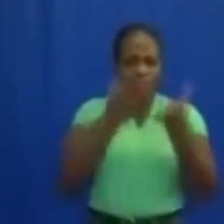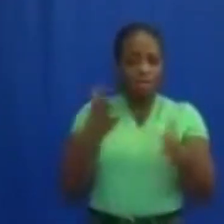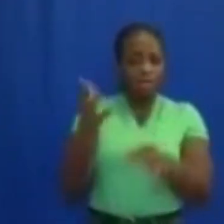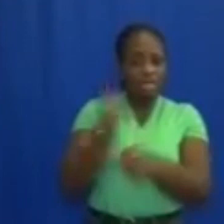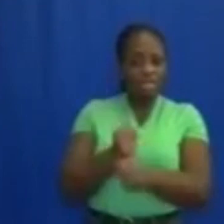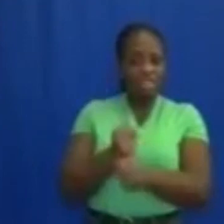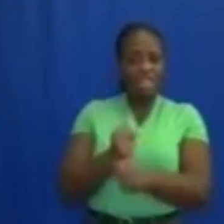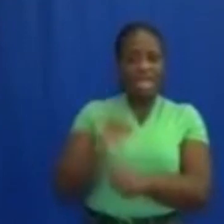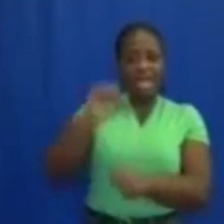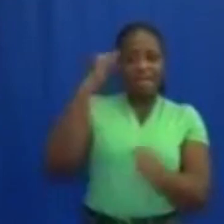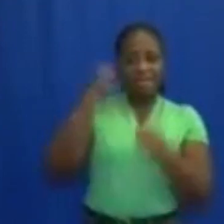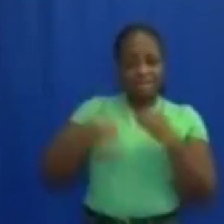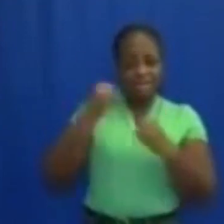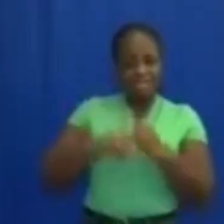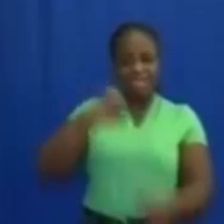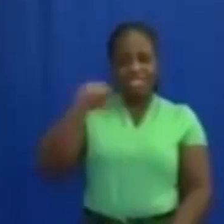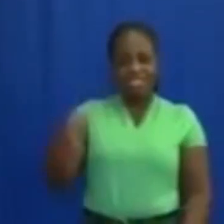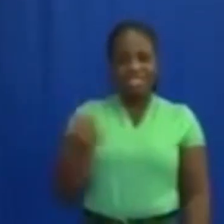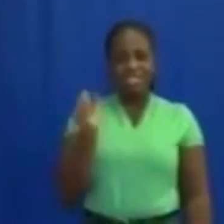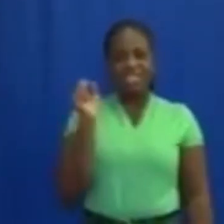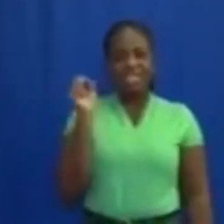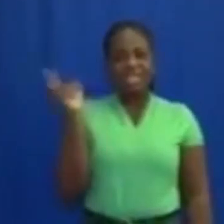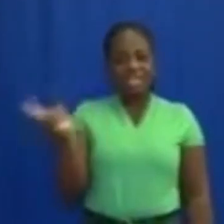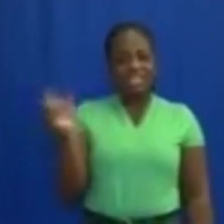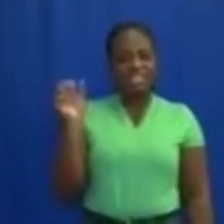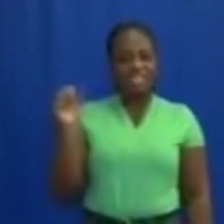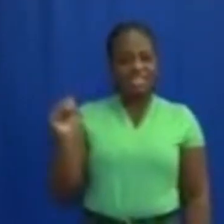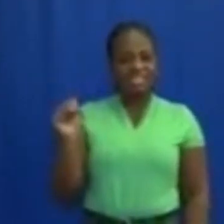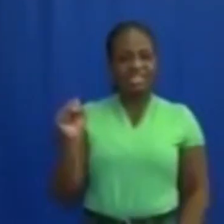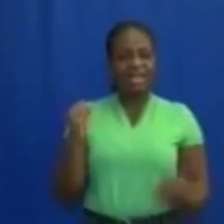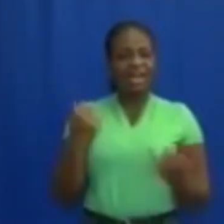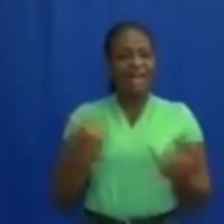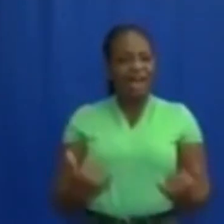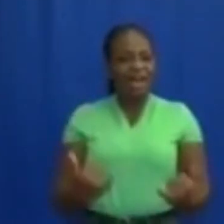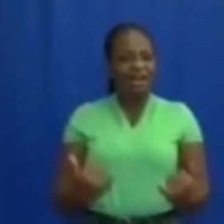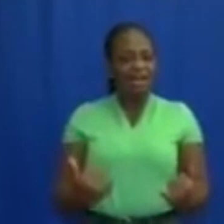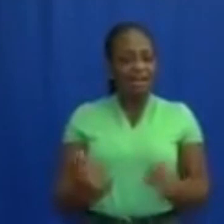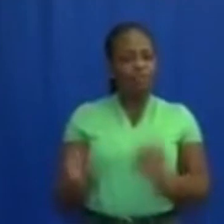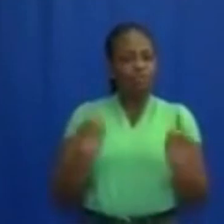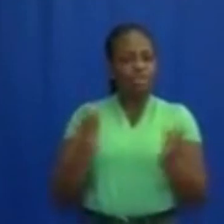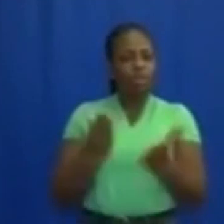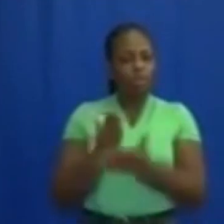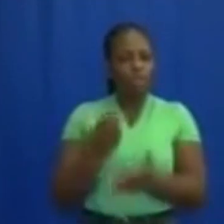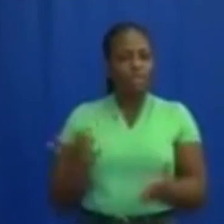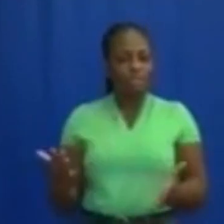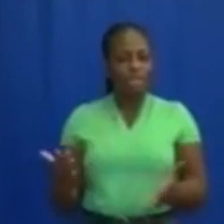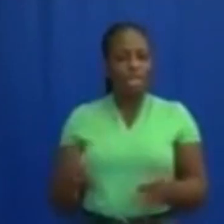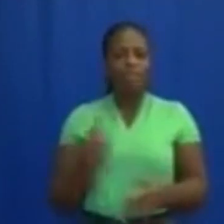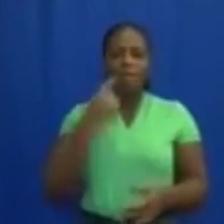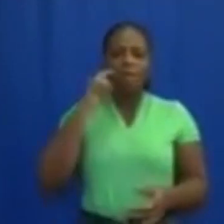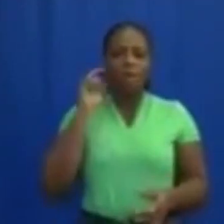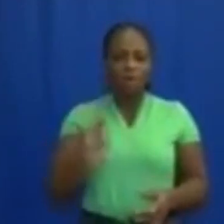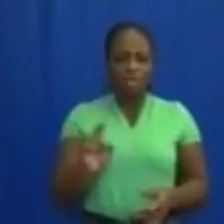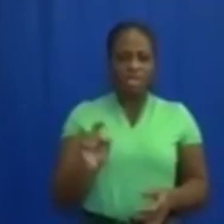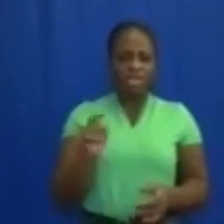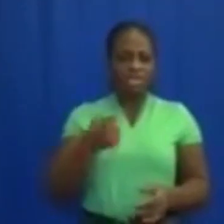JHS students were going hungry in complying with COVID-19 protocols, I have just instructed the Minister for Gender,